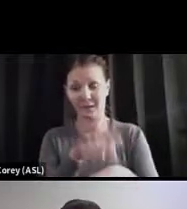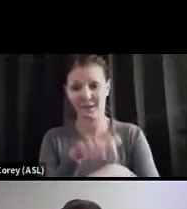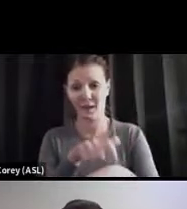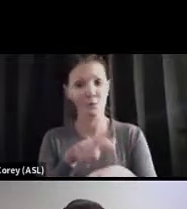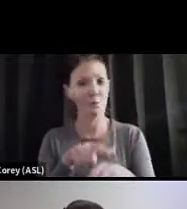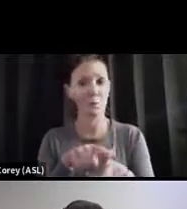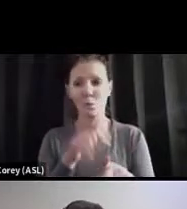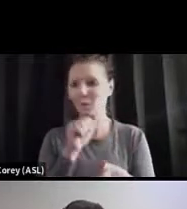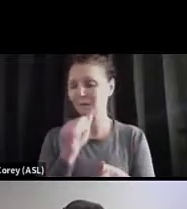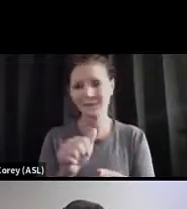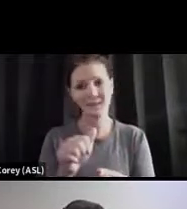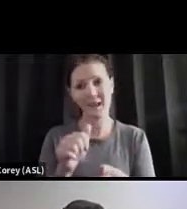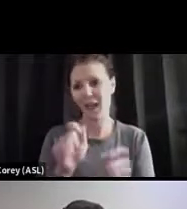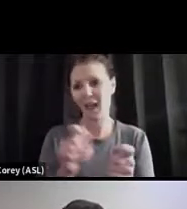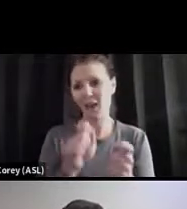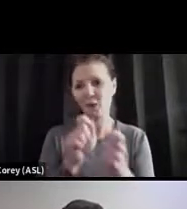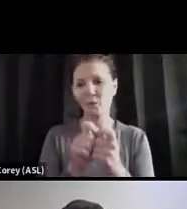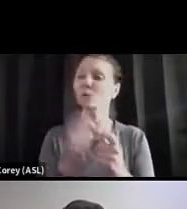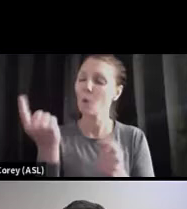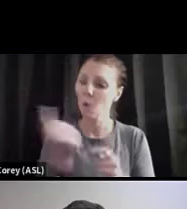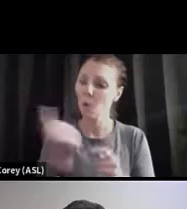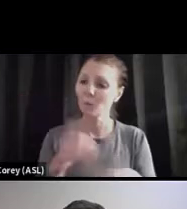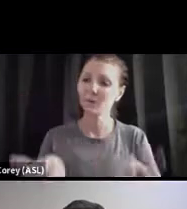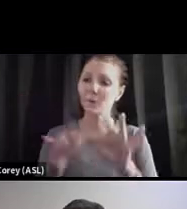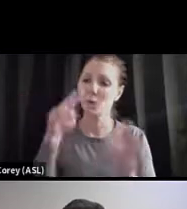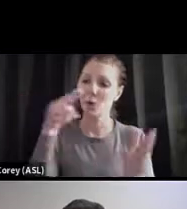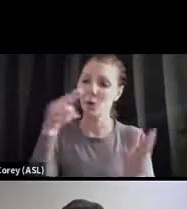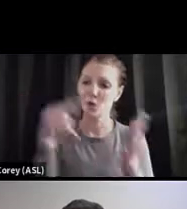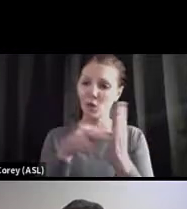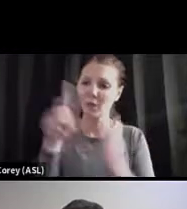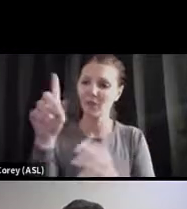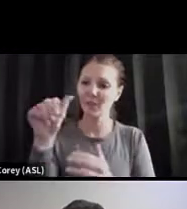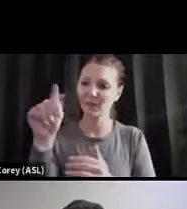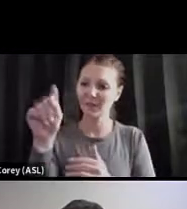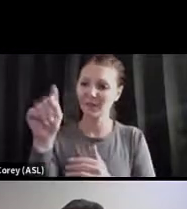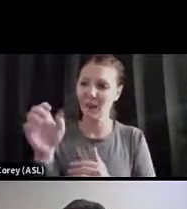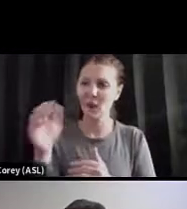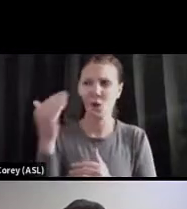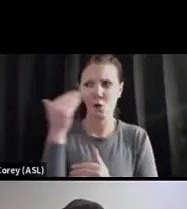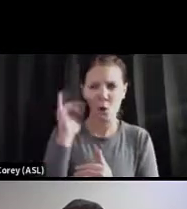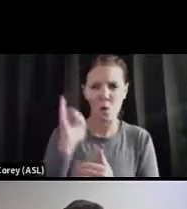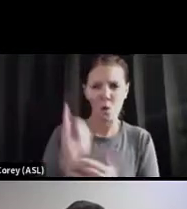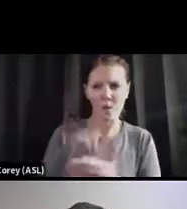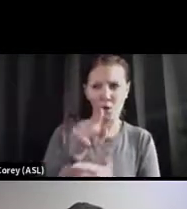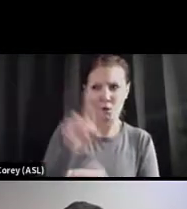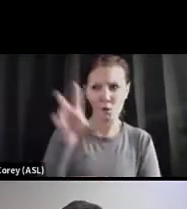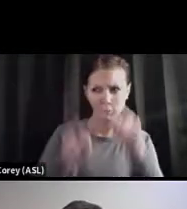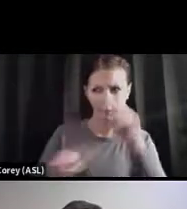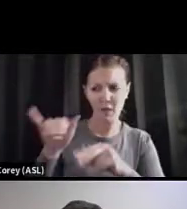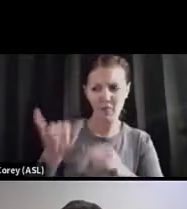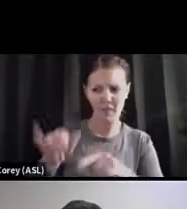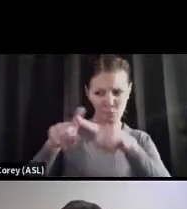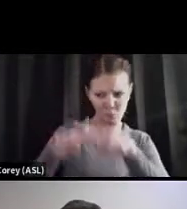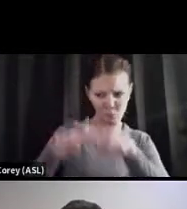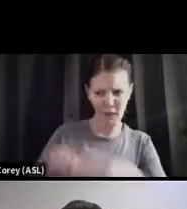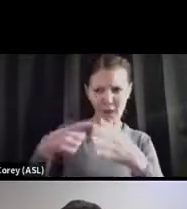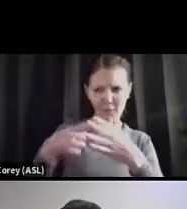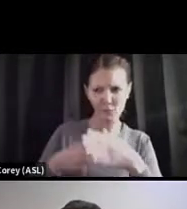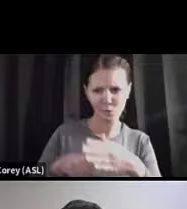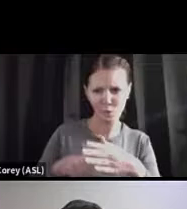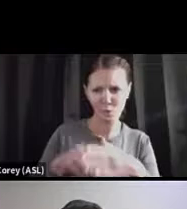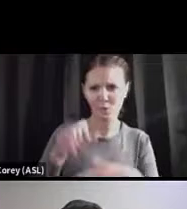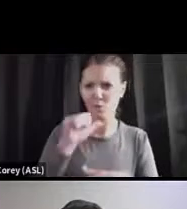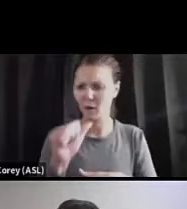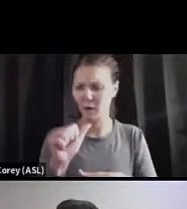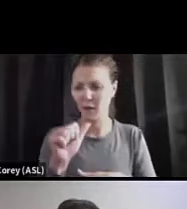steel. So always check those dates and know what you're looking at and that it's a reliable source. And I think the other thing we've heard tonight is that it's